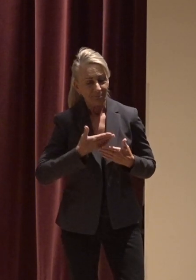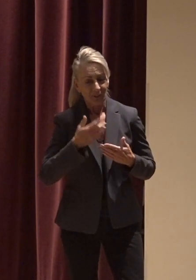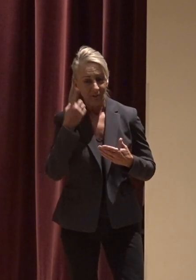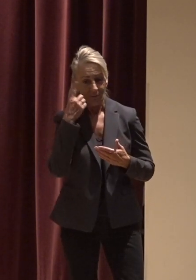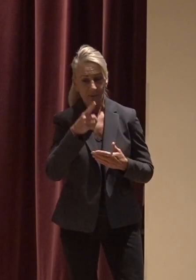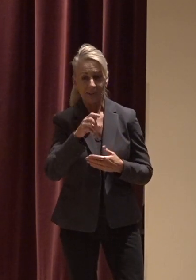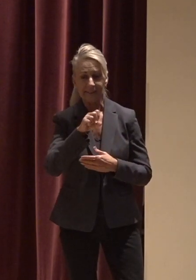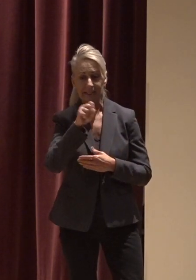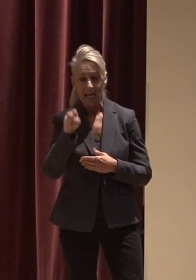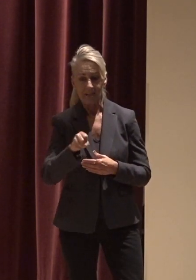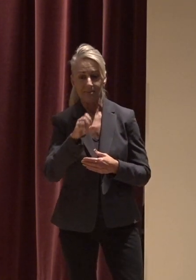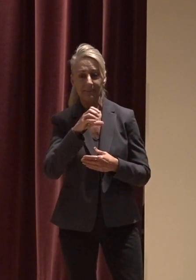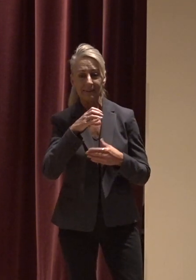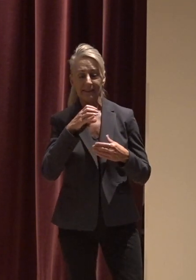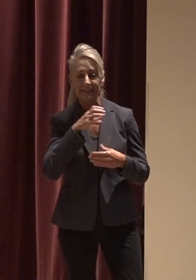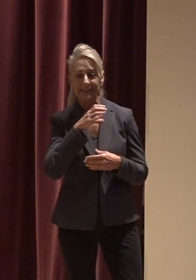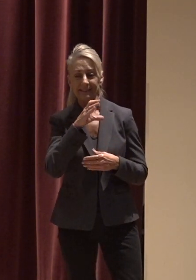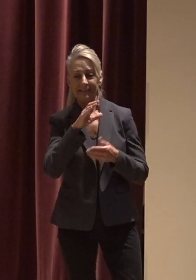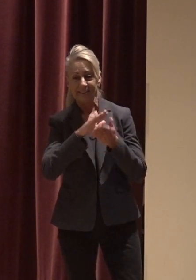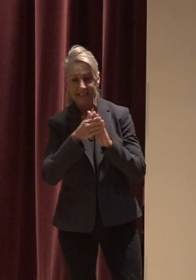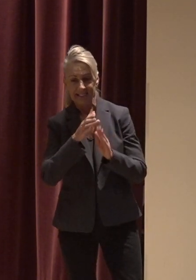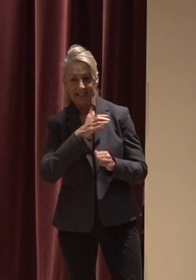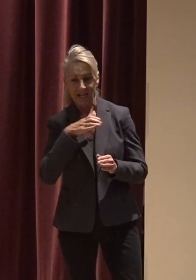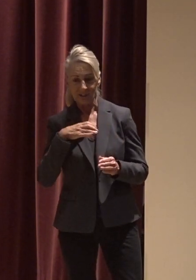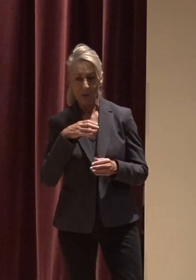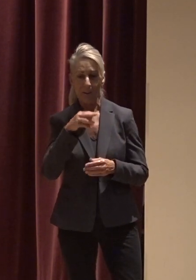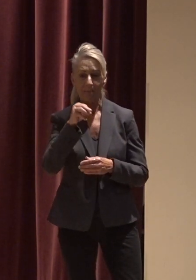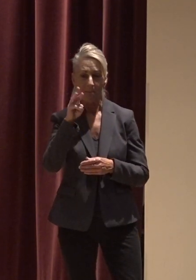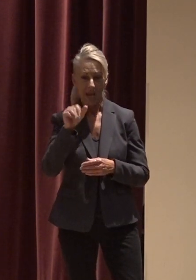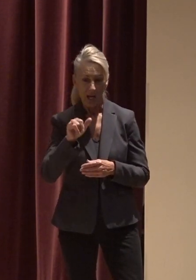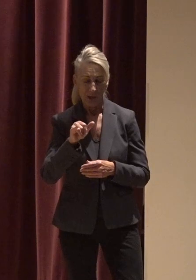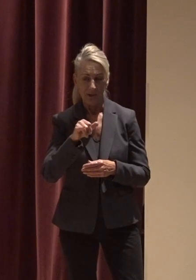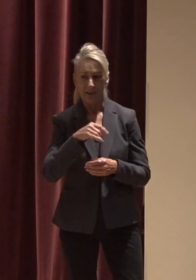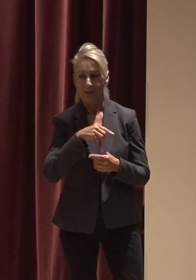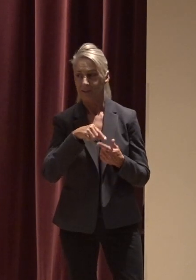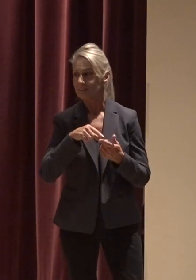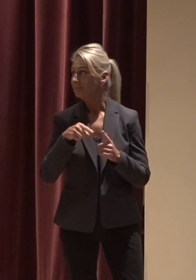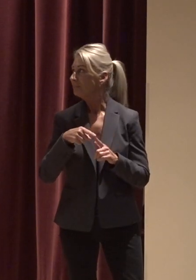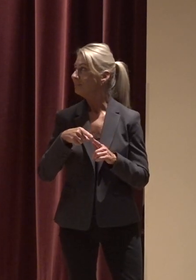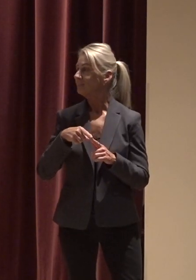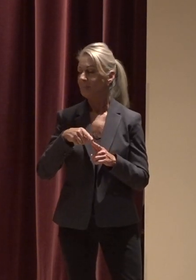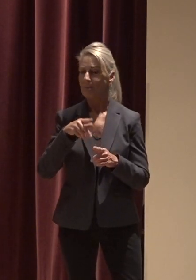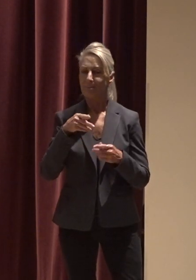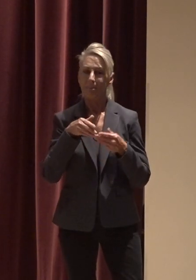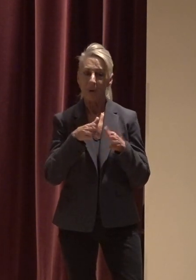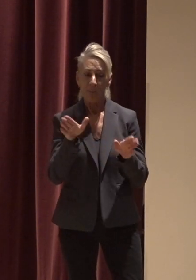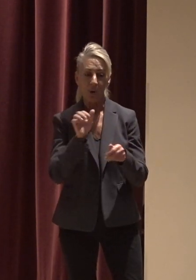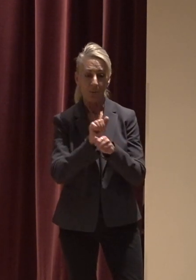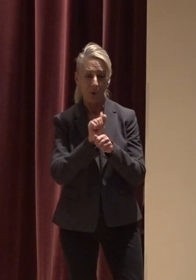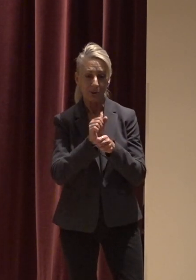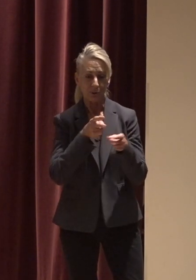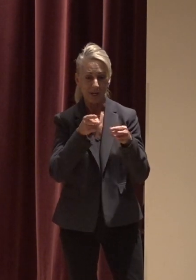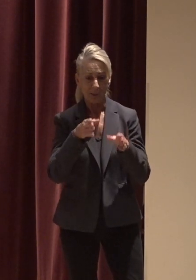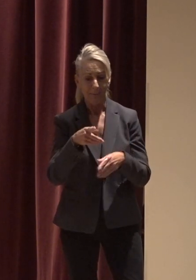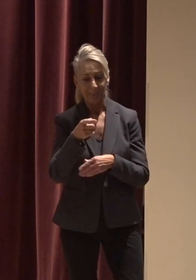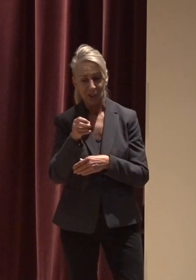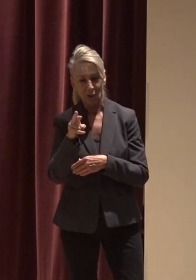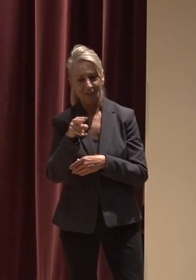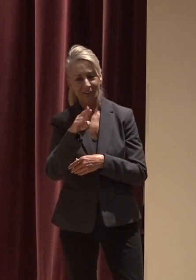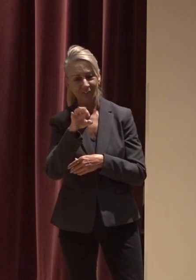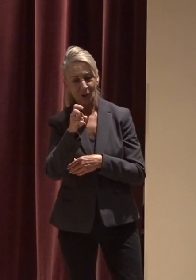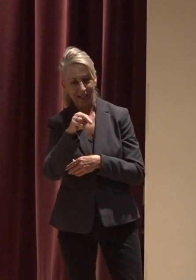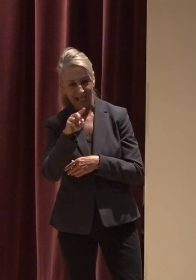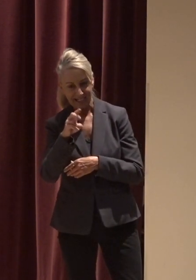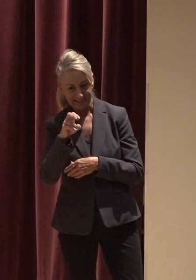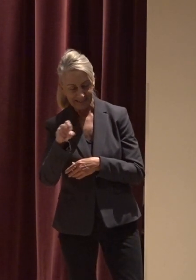our mayor Chuck Bennett our city manager Steve Powers our public works director Peter Fernandez our operations